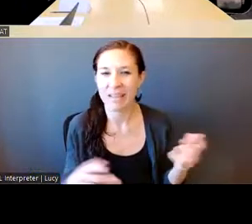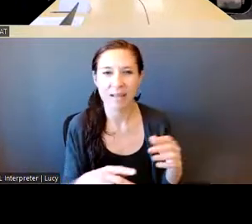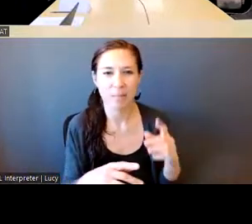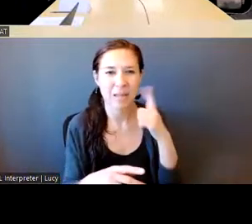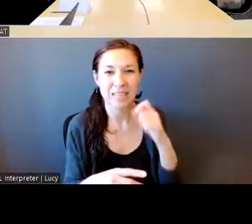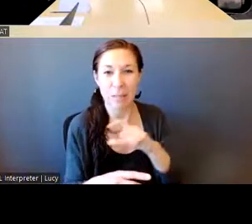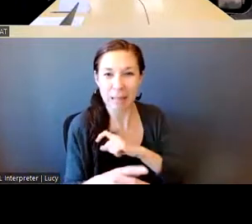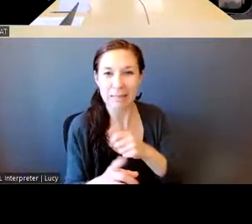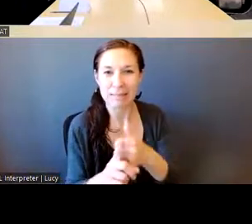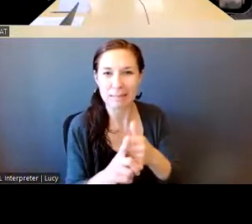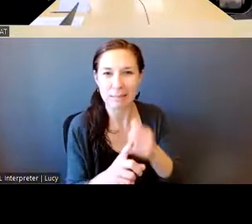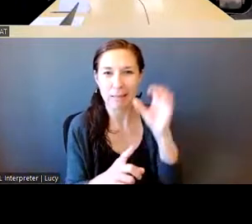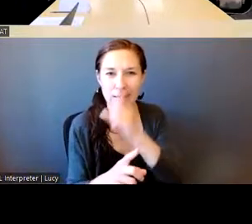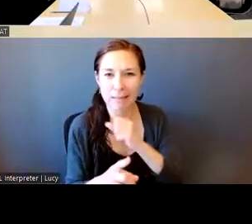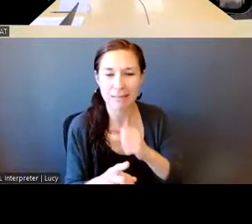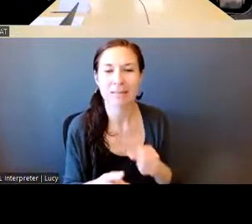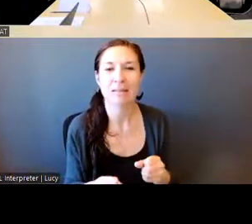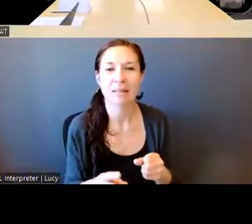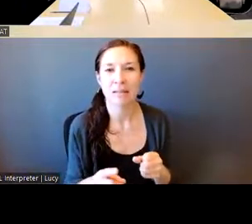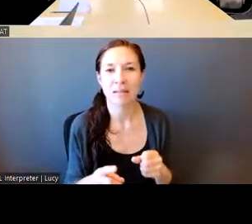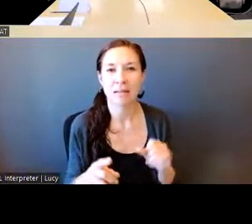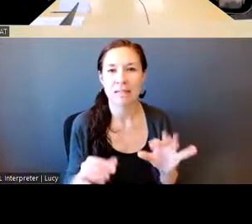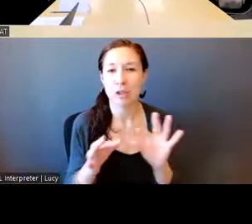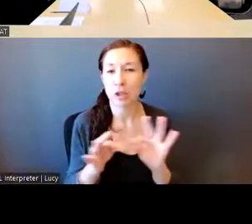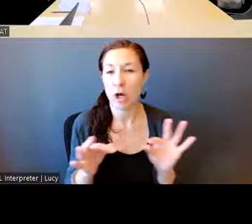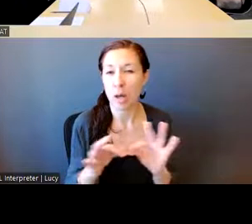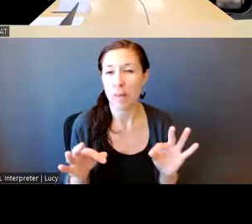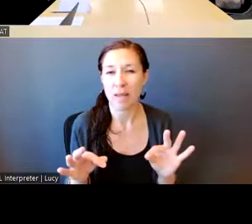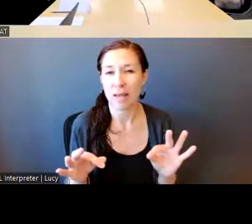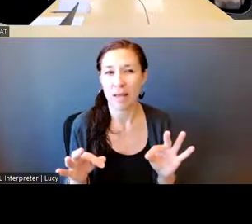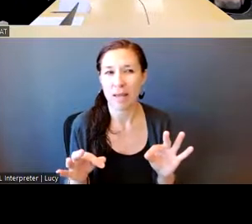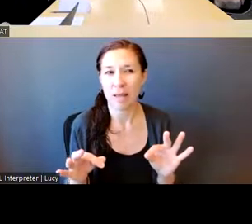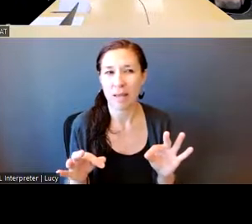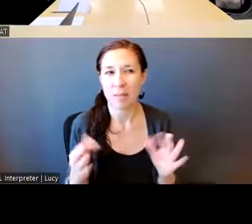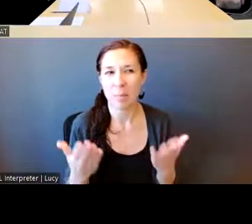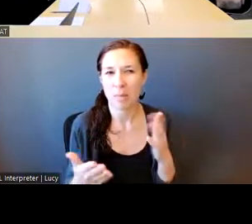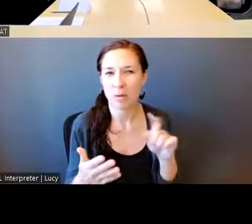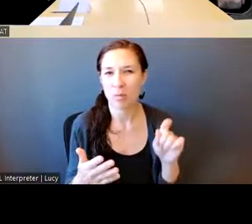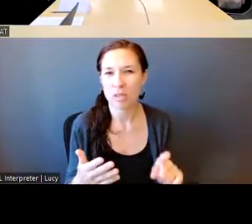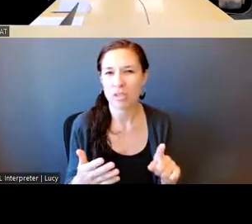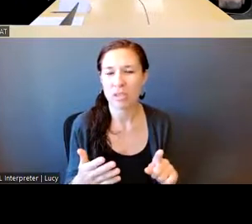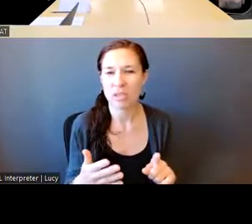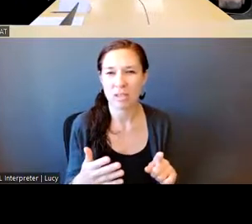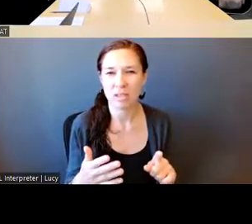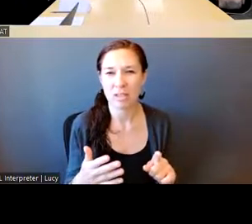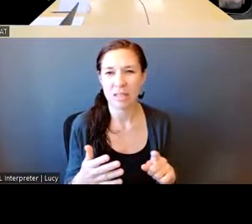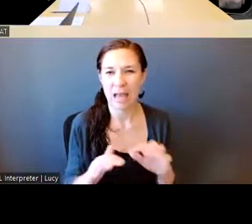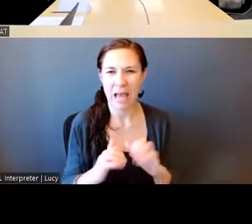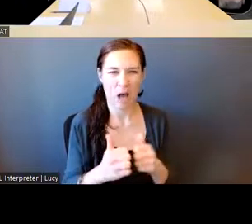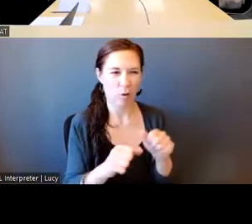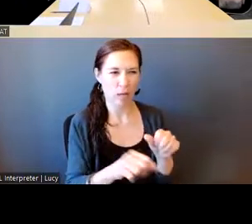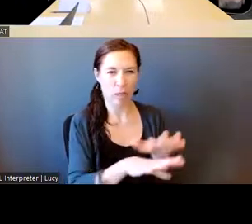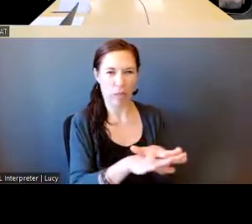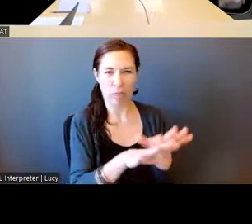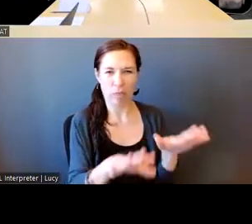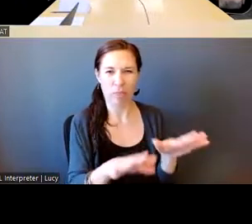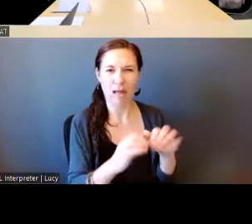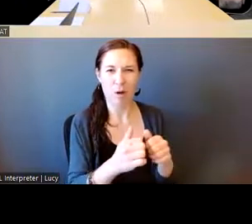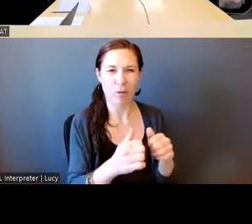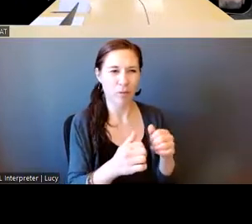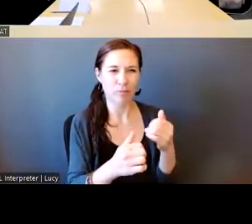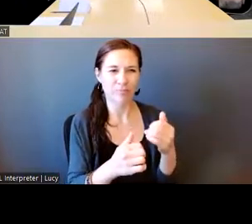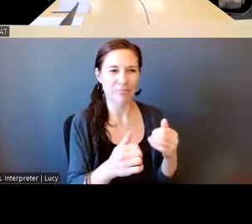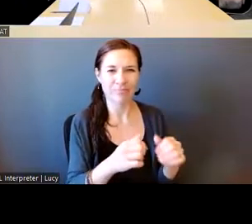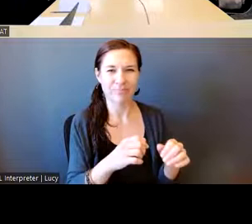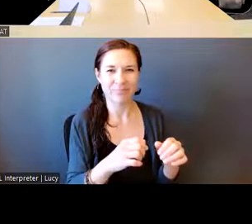this is a comment, but also a question to know if it's possible to, to distinguish, but, um, it, it, it can